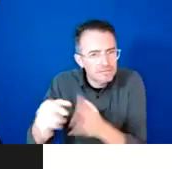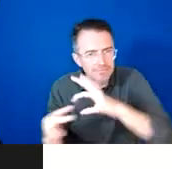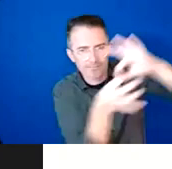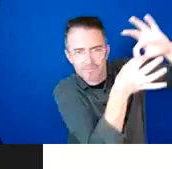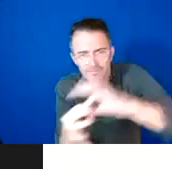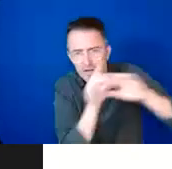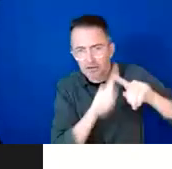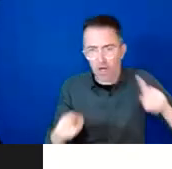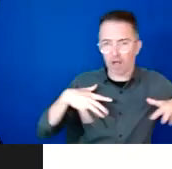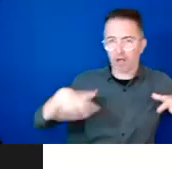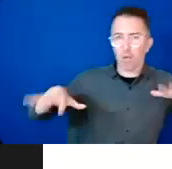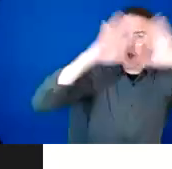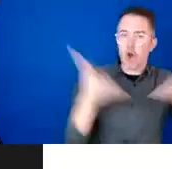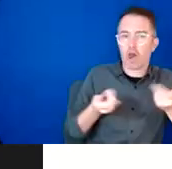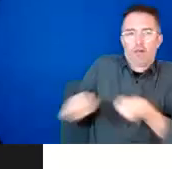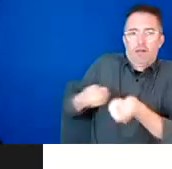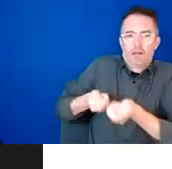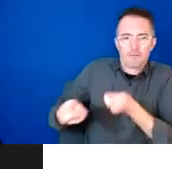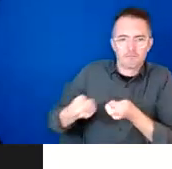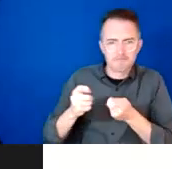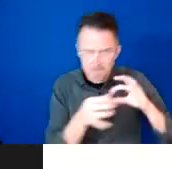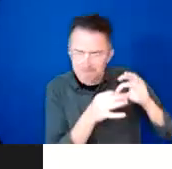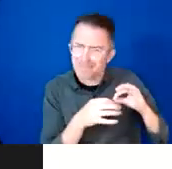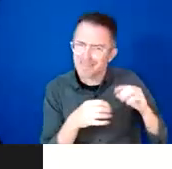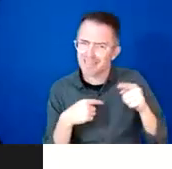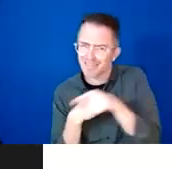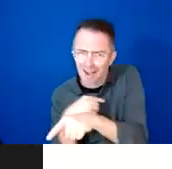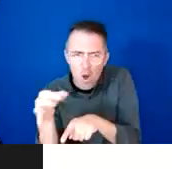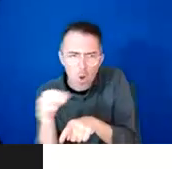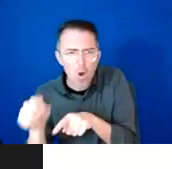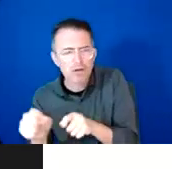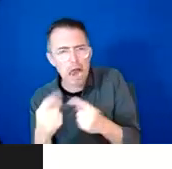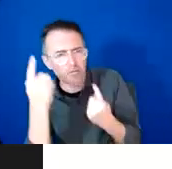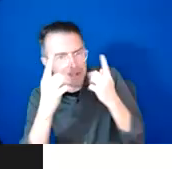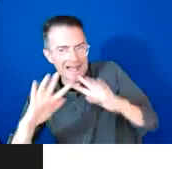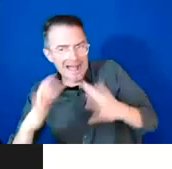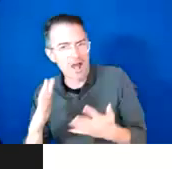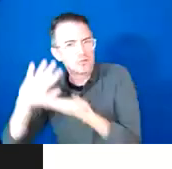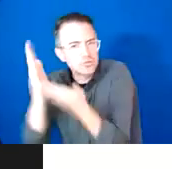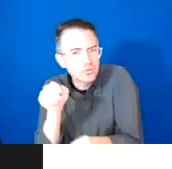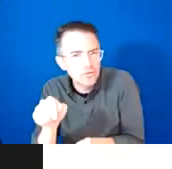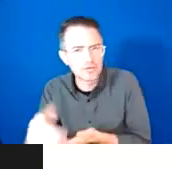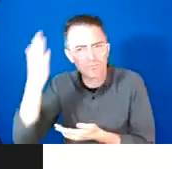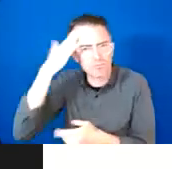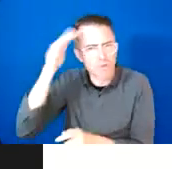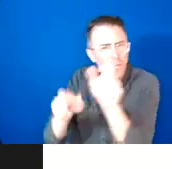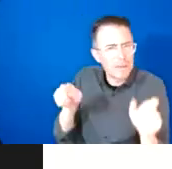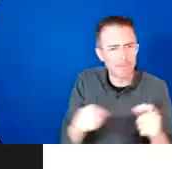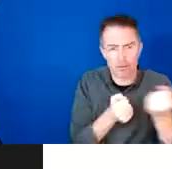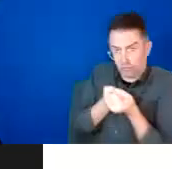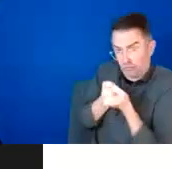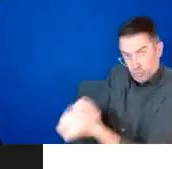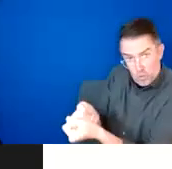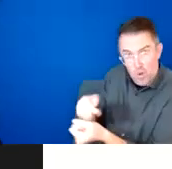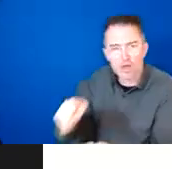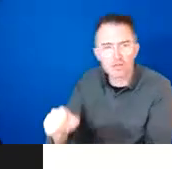two gender sensitive strategies that I recommend include advancing emergency preparedness and response and